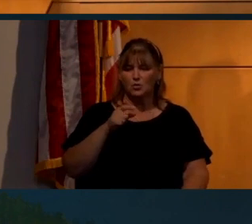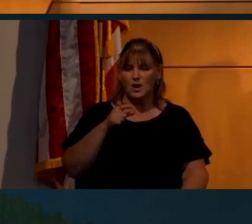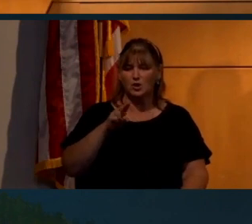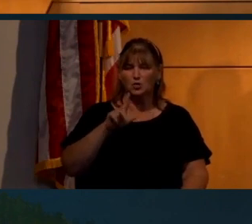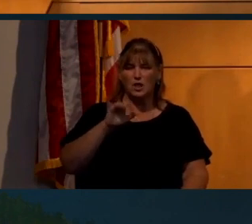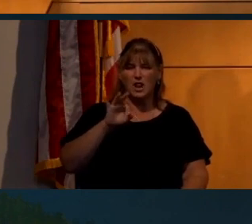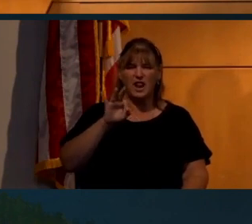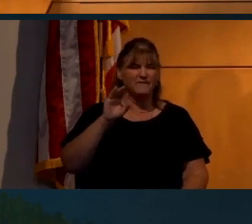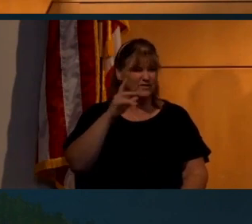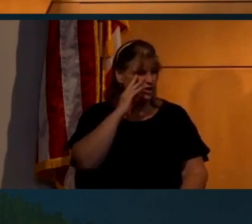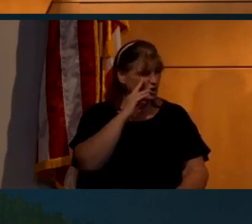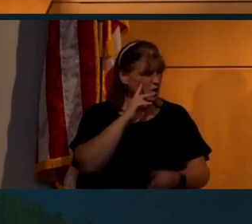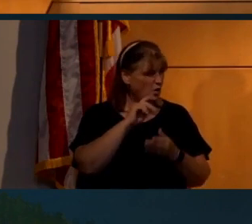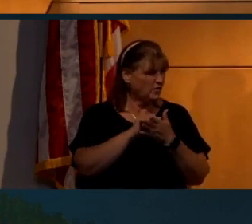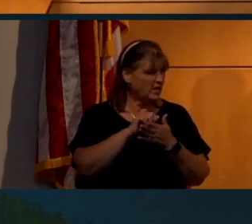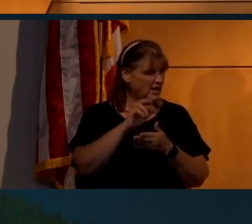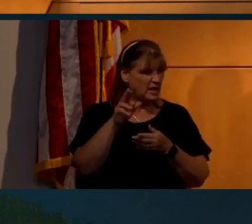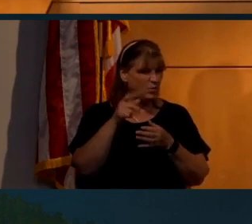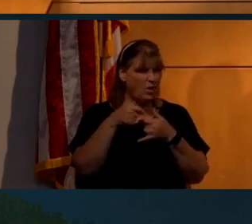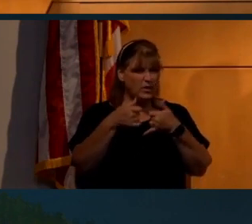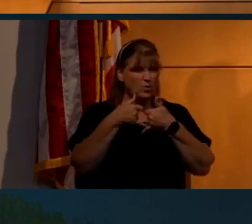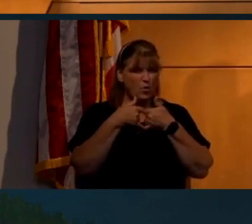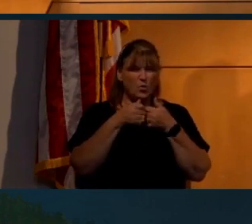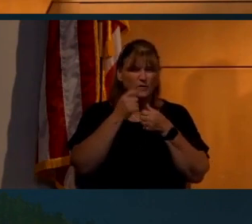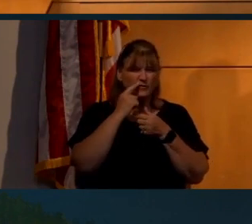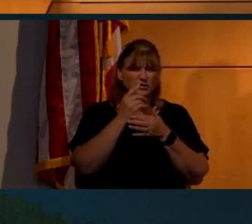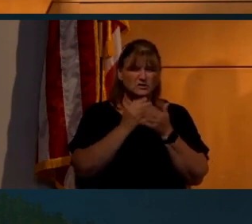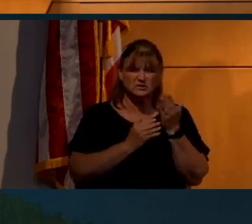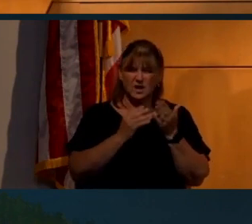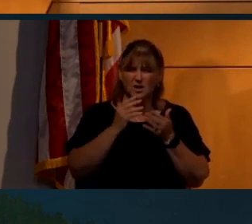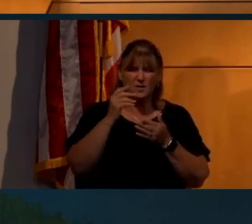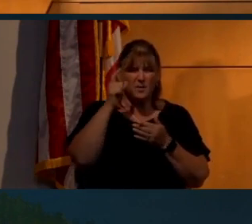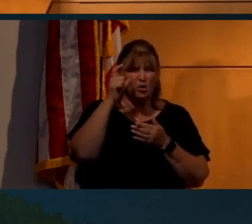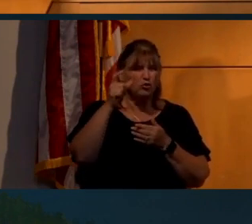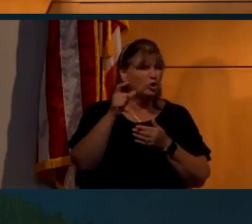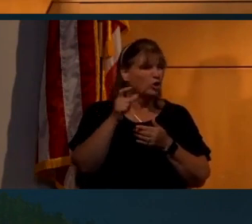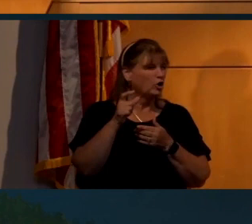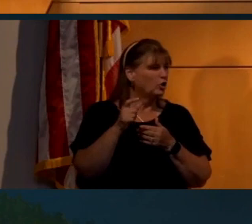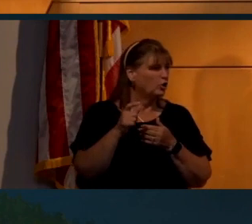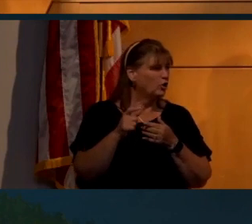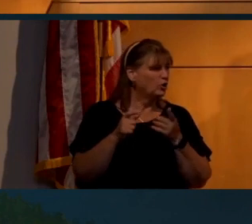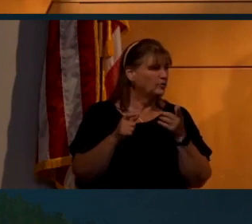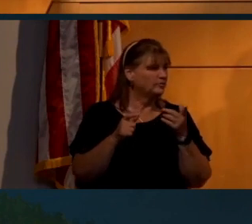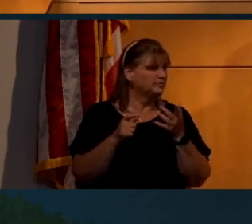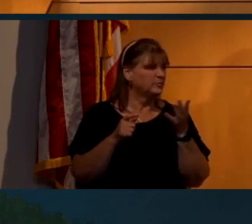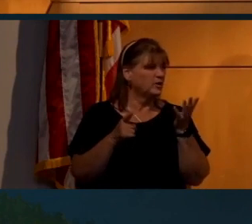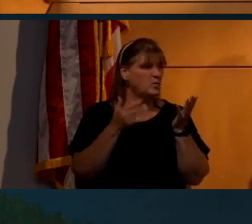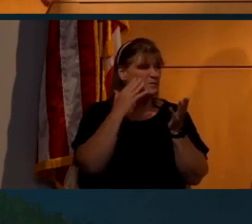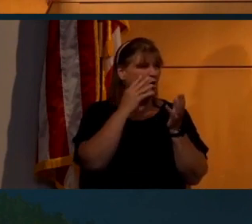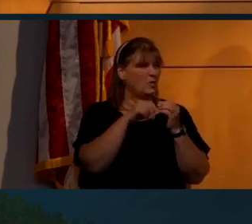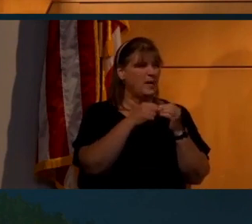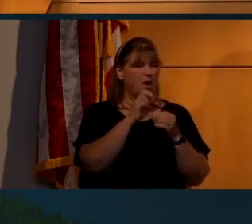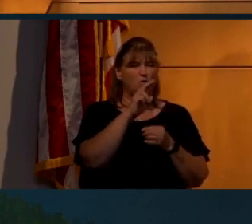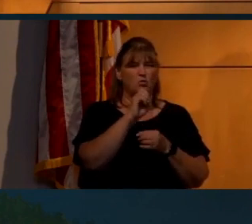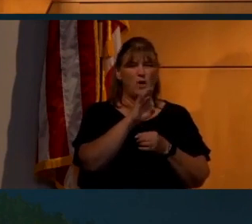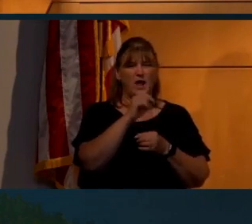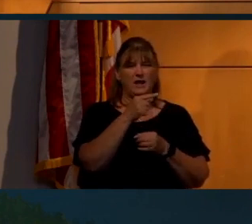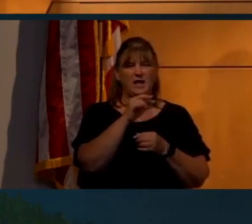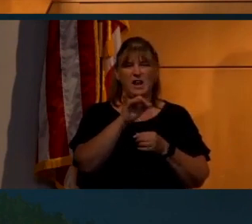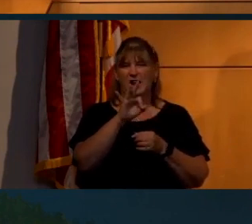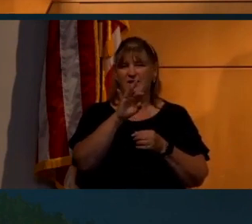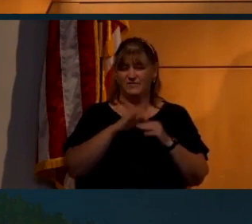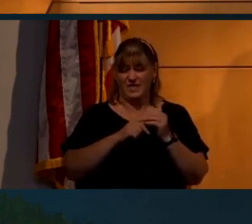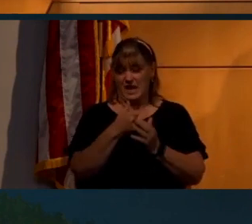somebody here who got, who did the poster or won the award about lunar, yeah. So you probably know more about regolith than I do